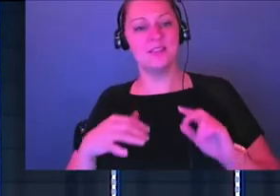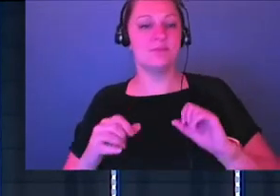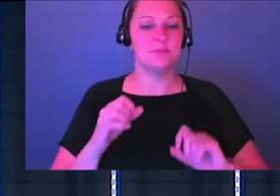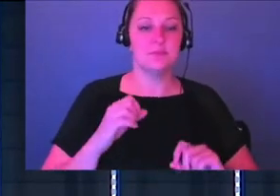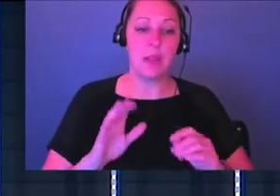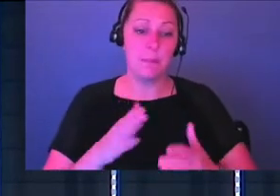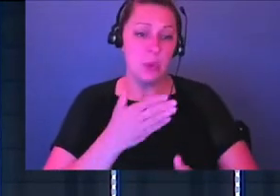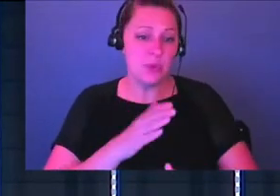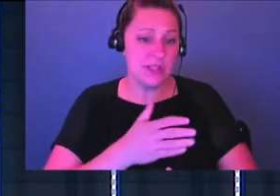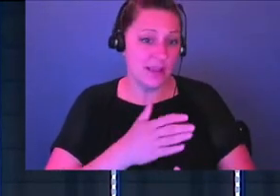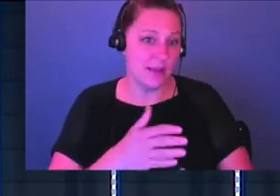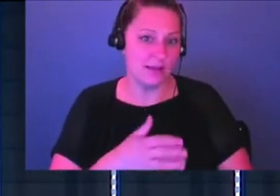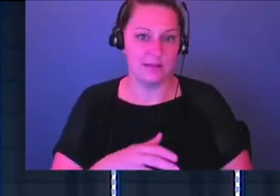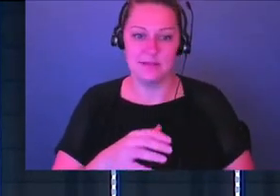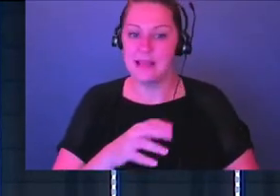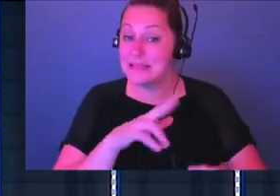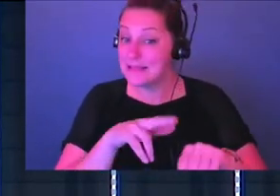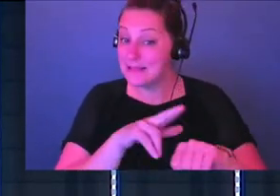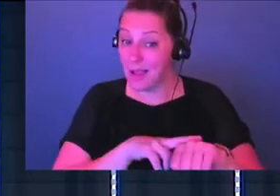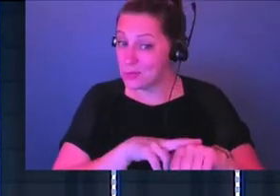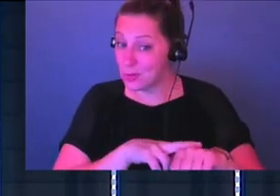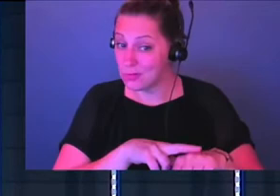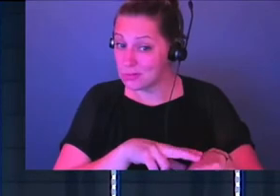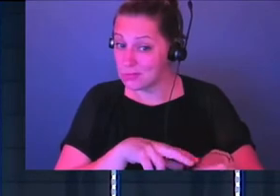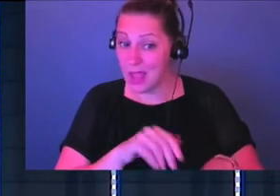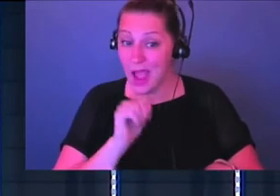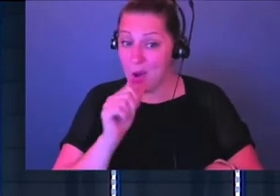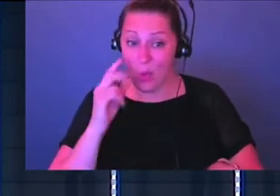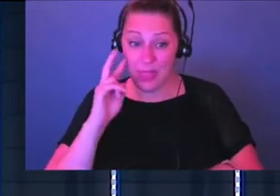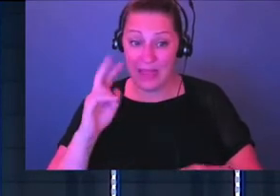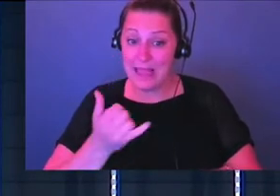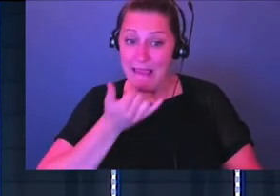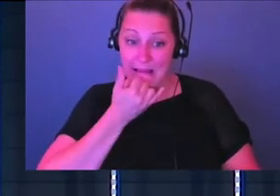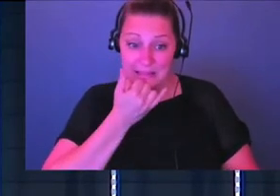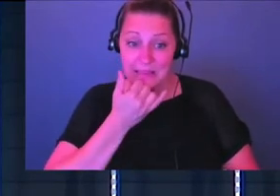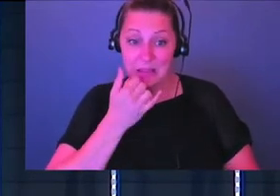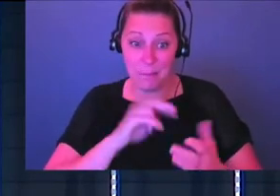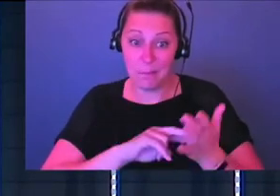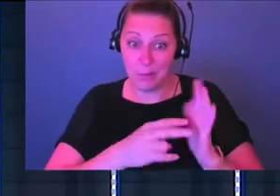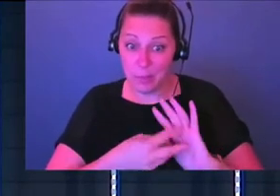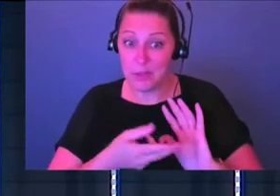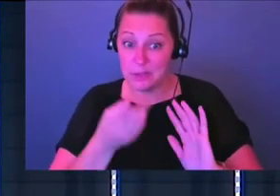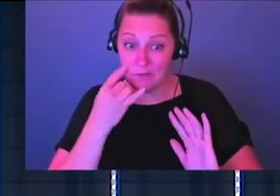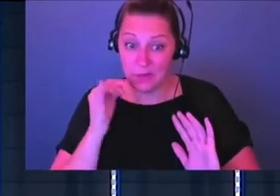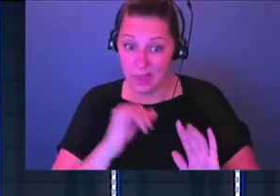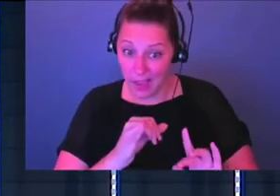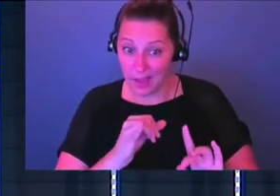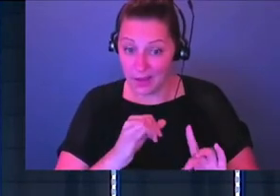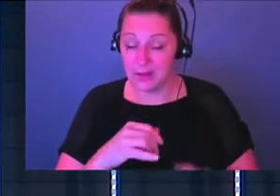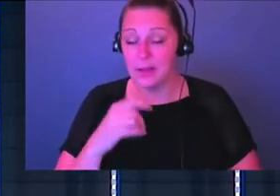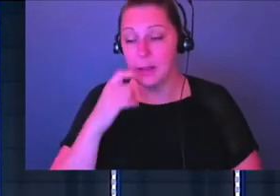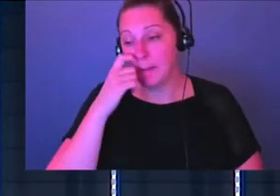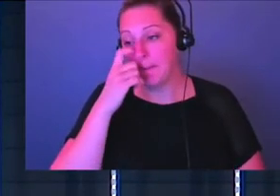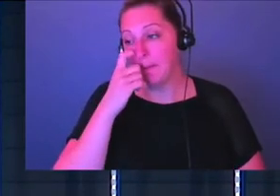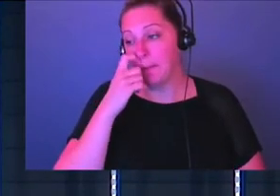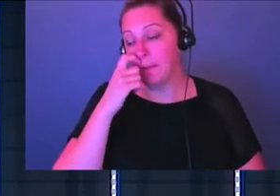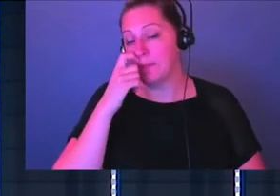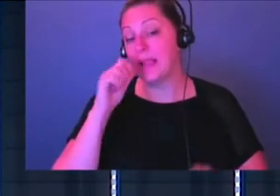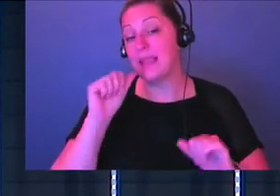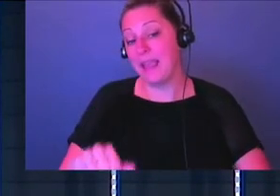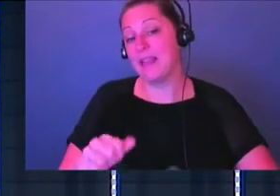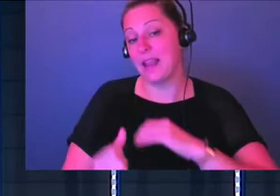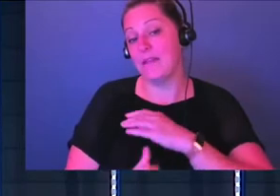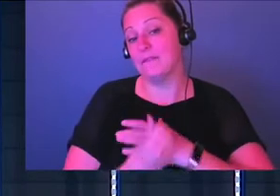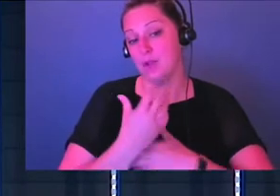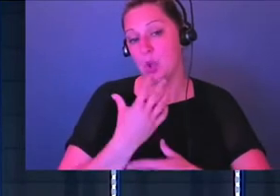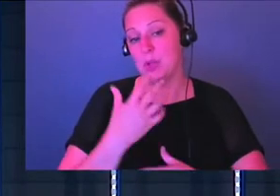do. And I don't think that's on accident. think there's purpose behind that, but physically music can have influence on us. I also think that music can have influence